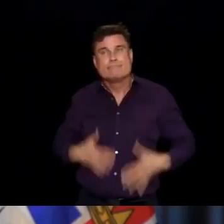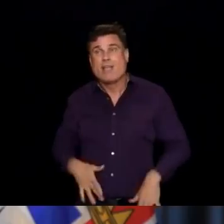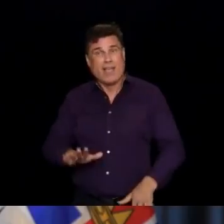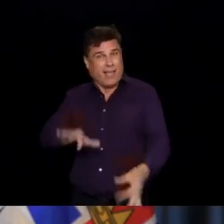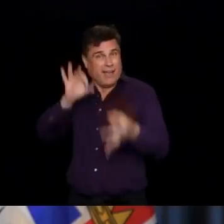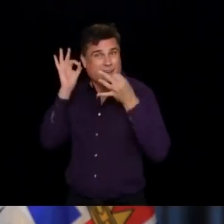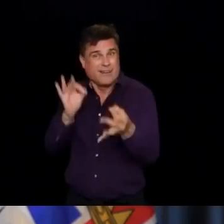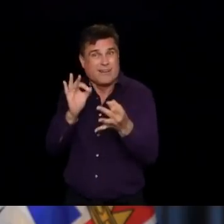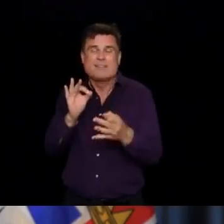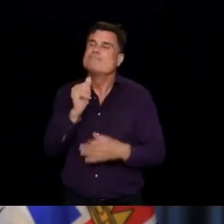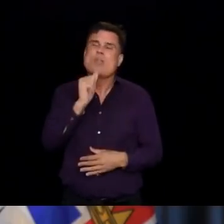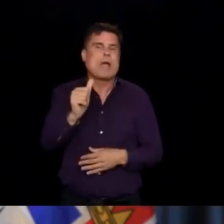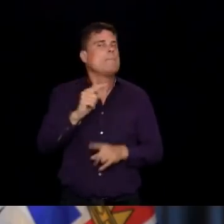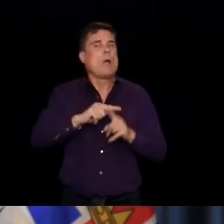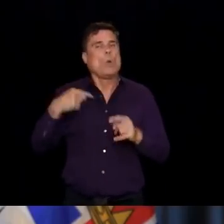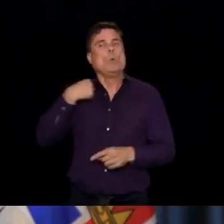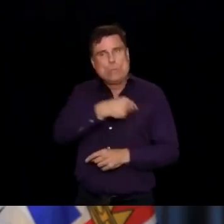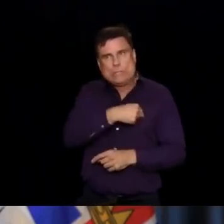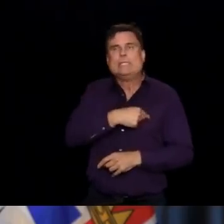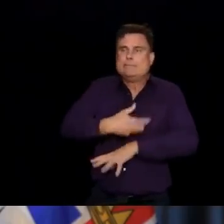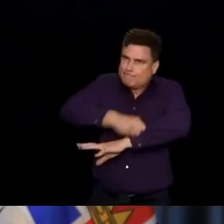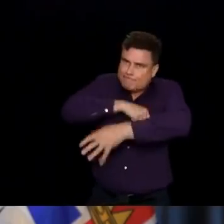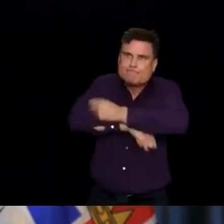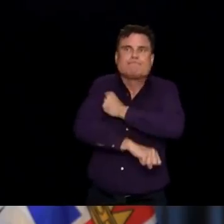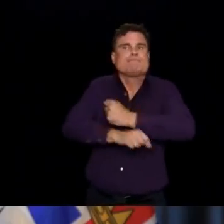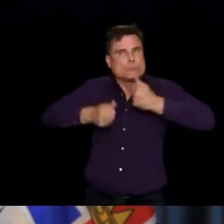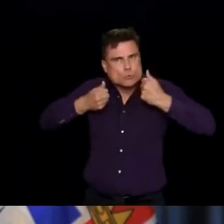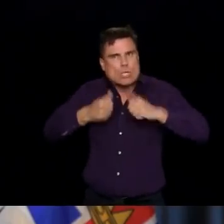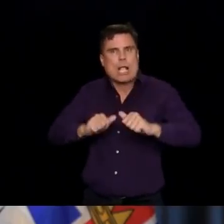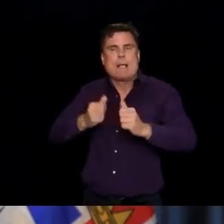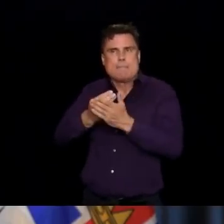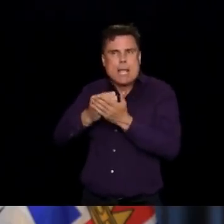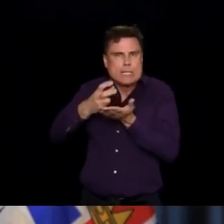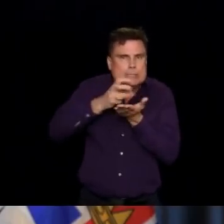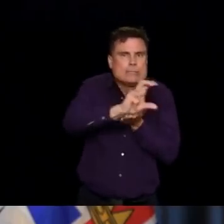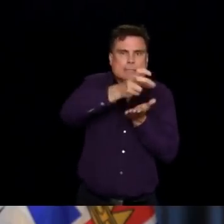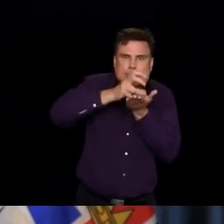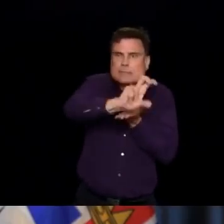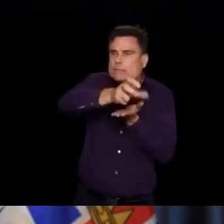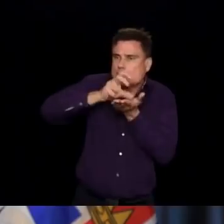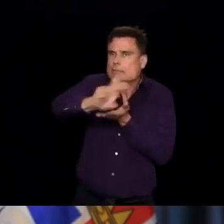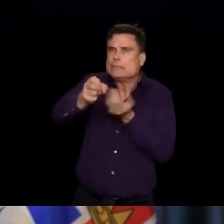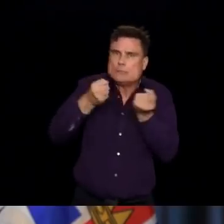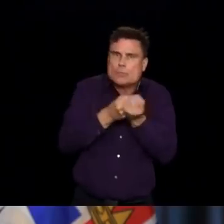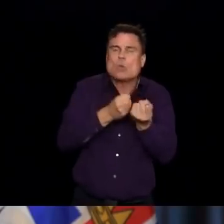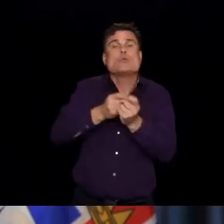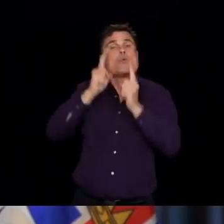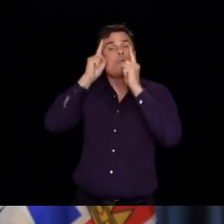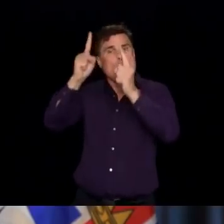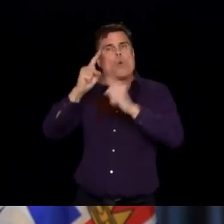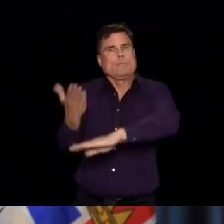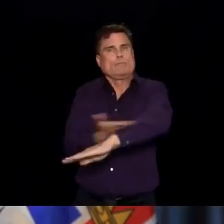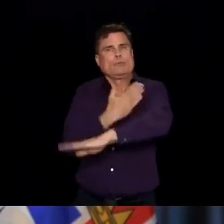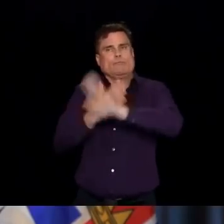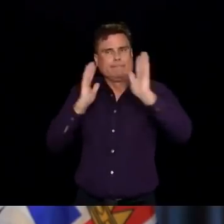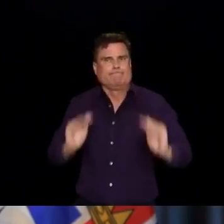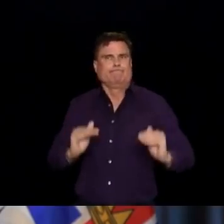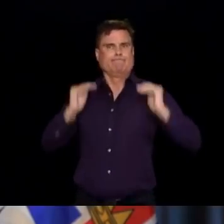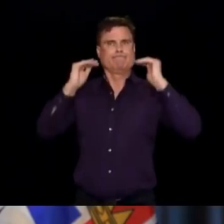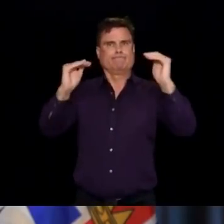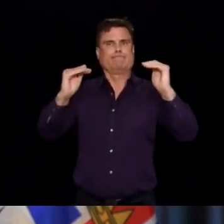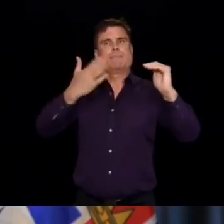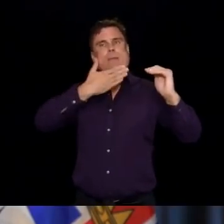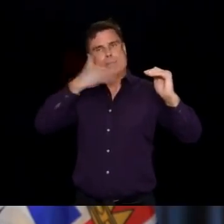very significant investments that have been made in the last two years that have changed the structure of long-term care. We have to